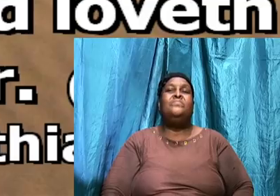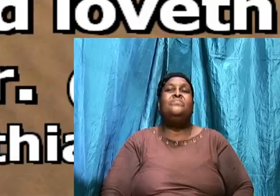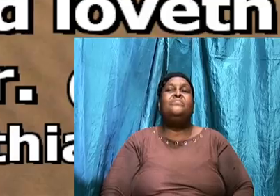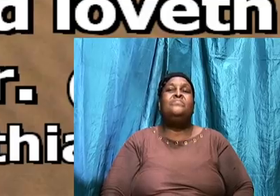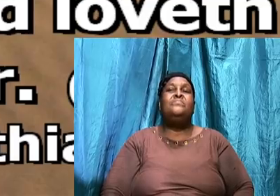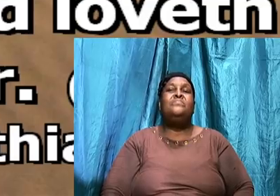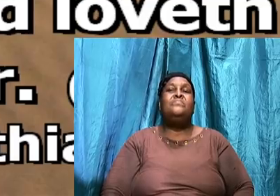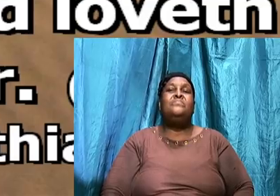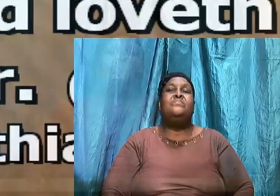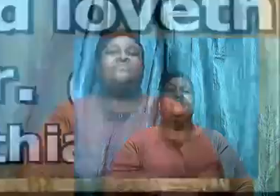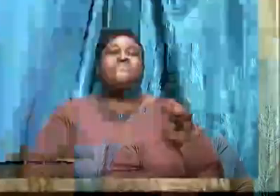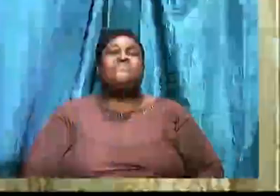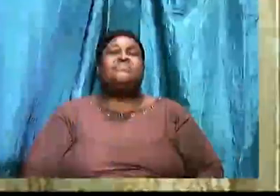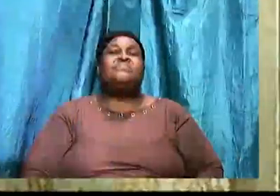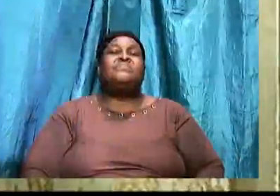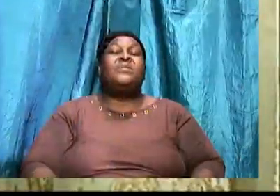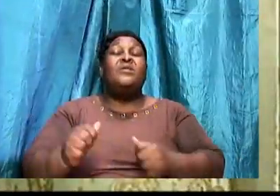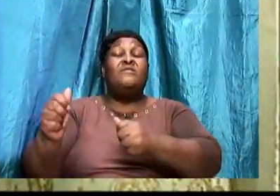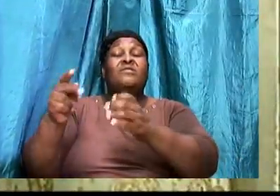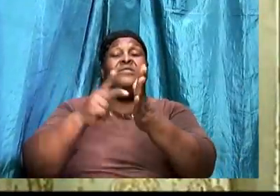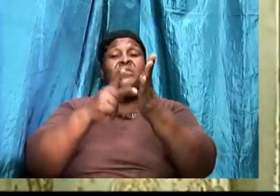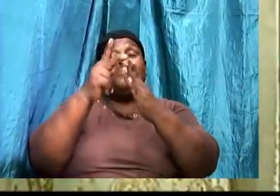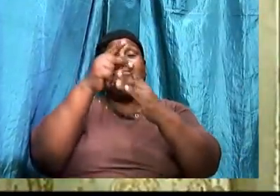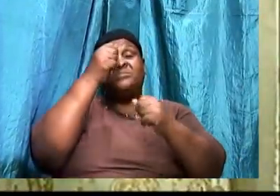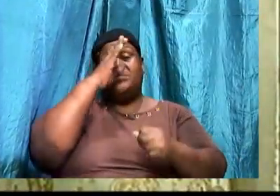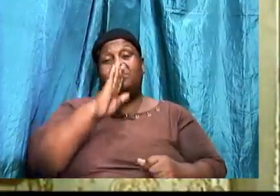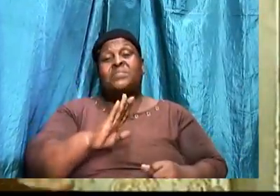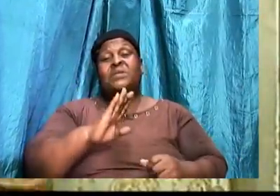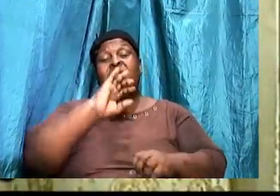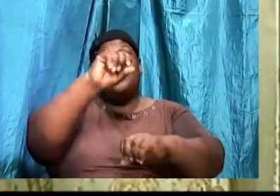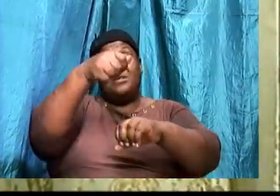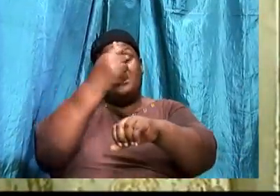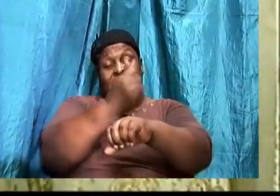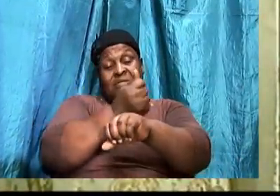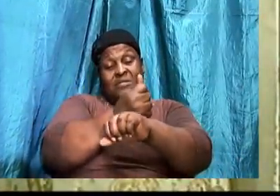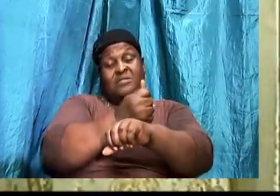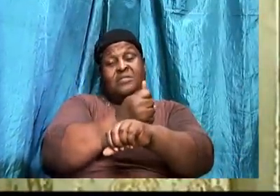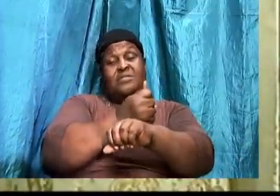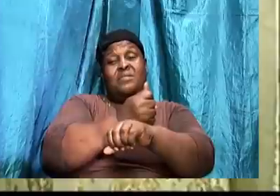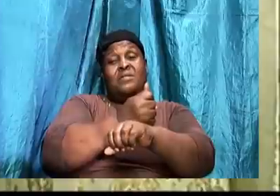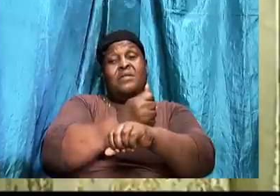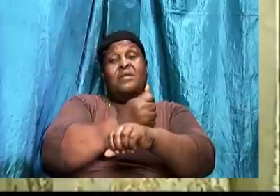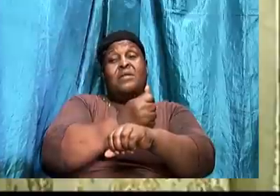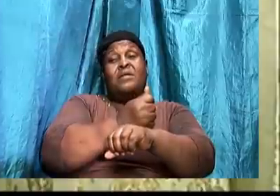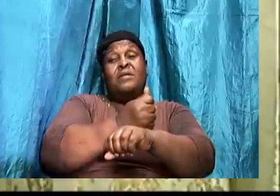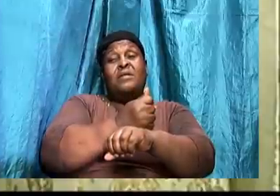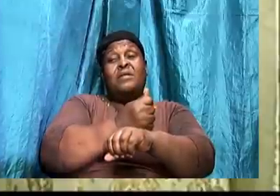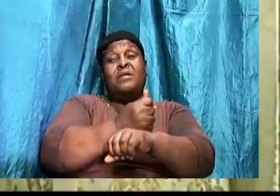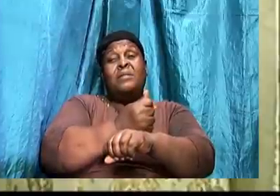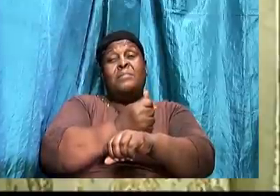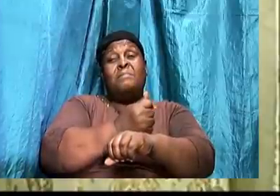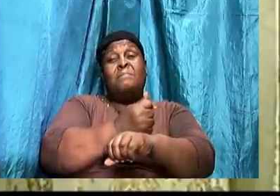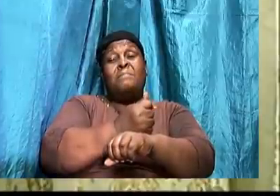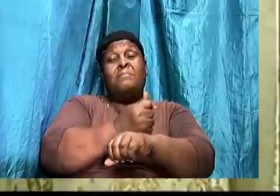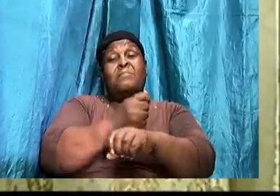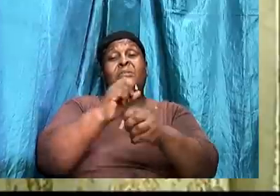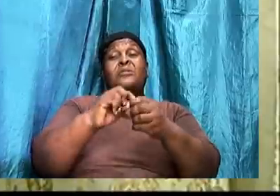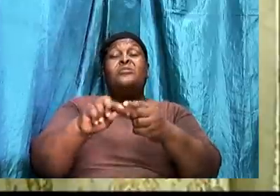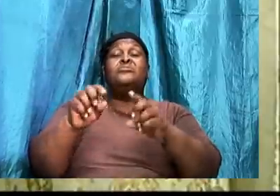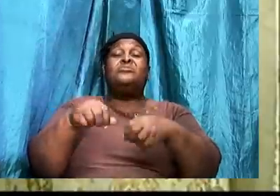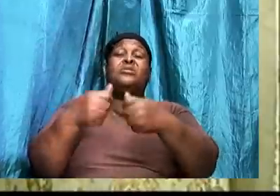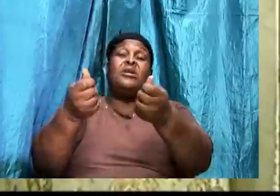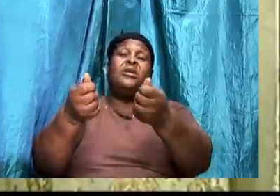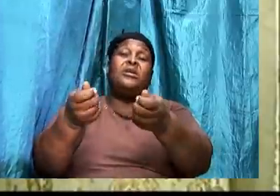And if we follow. The principles. Of God. There is a. Established. Amount. There to give. So. Your